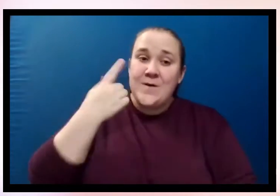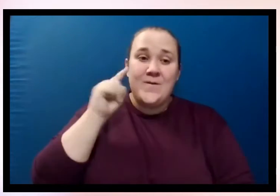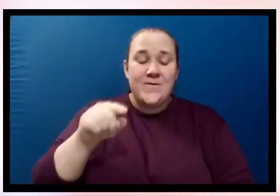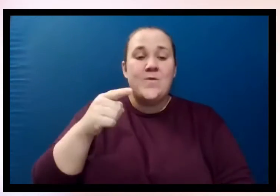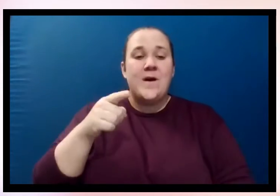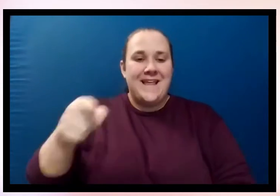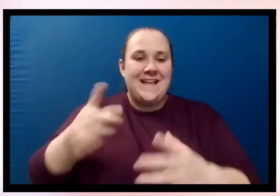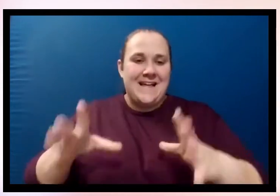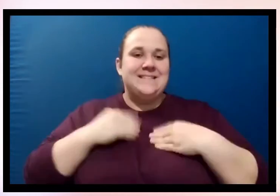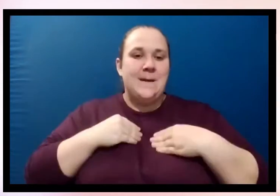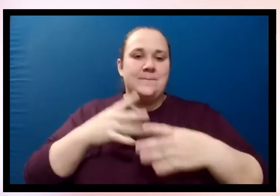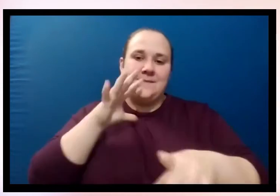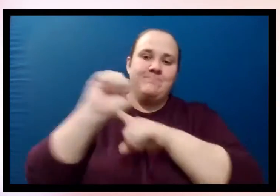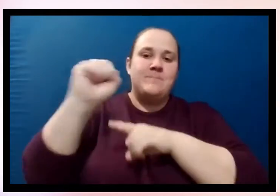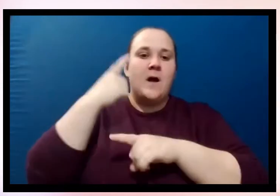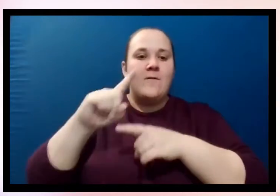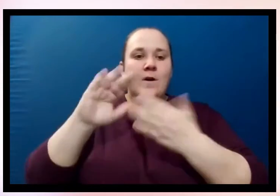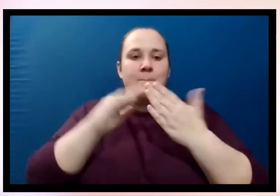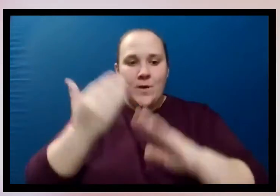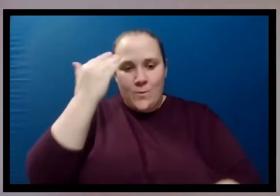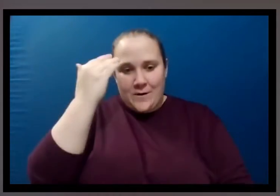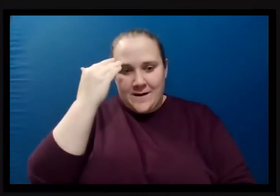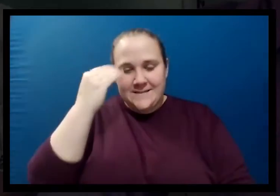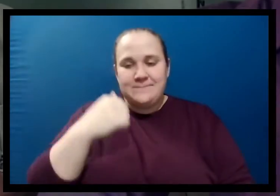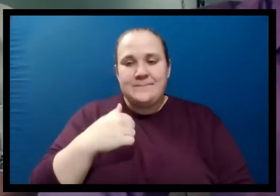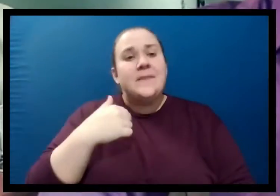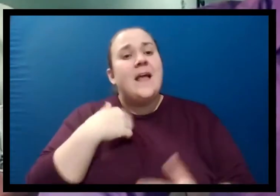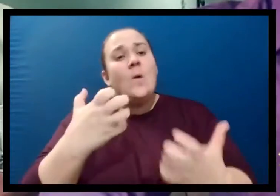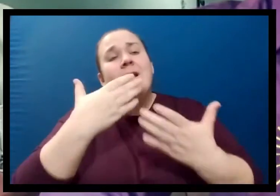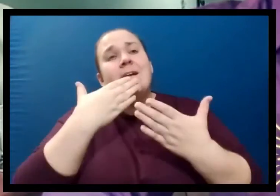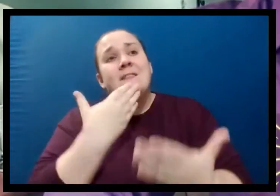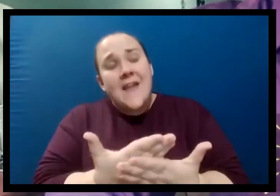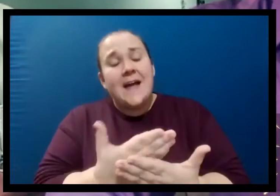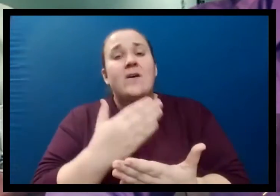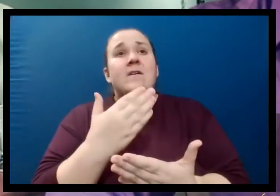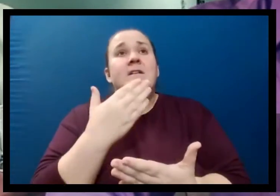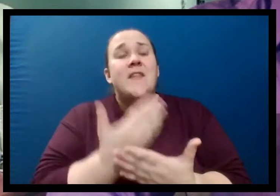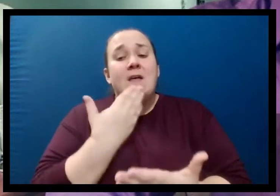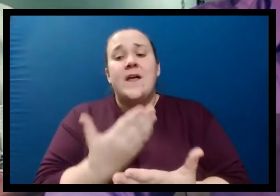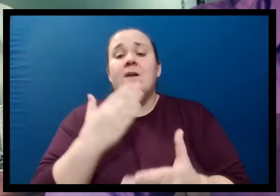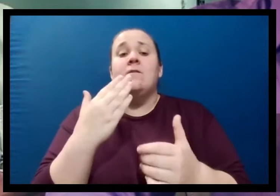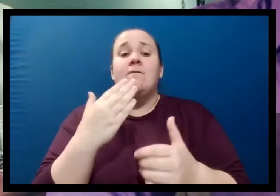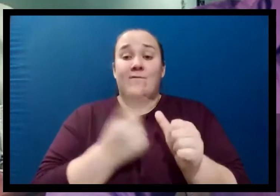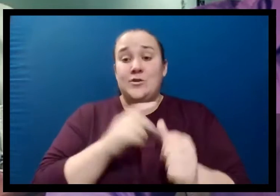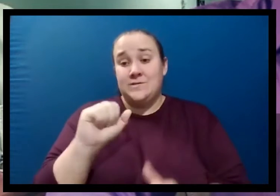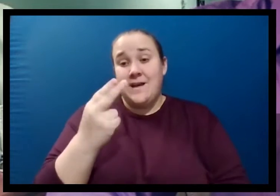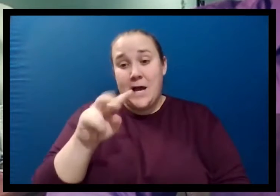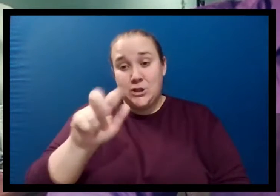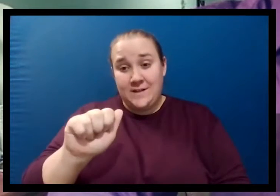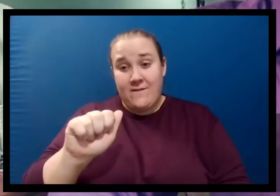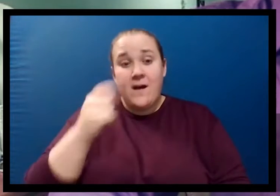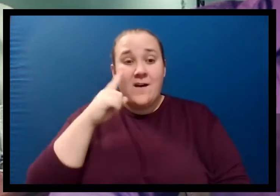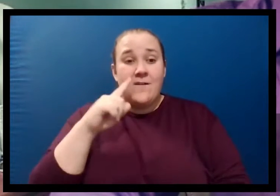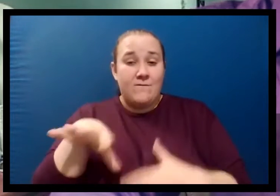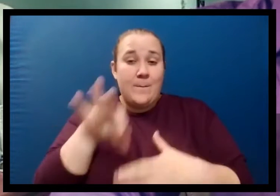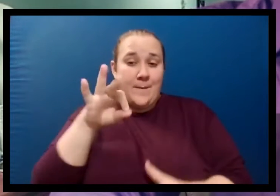tonight's Excellence in Community Awareness Award. I would love to thank, first of all, Achieva for